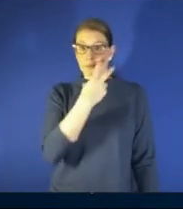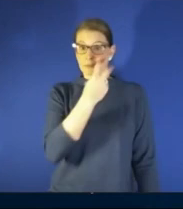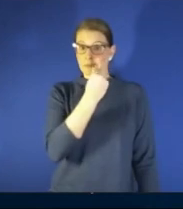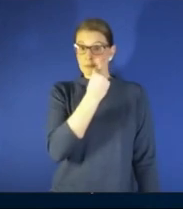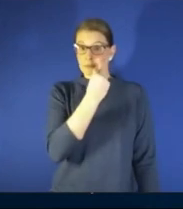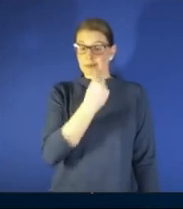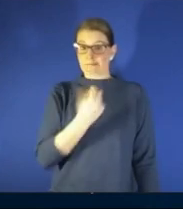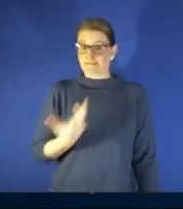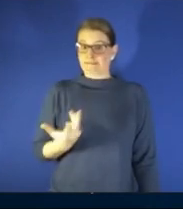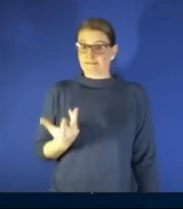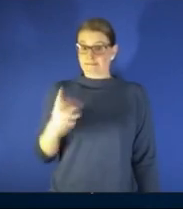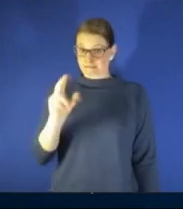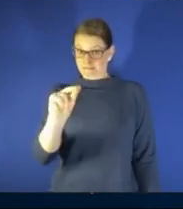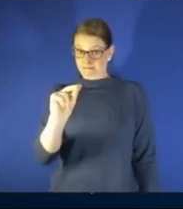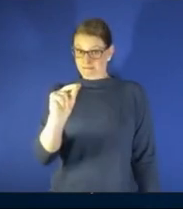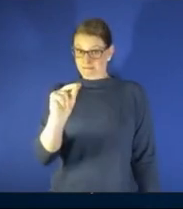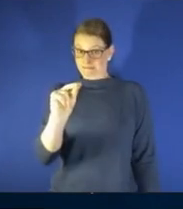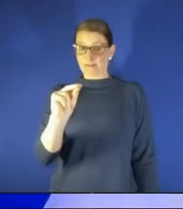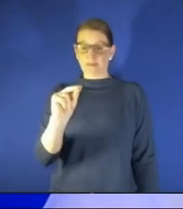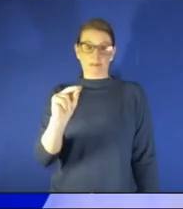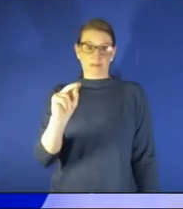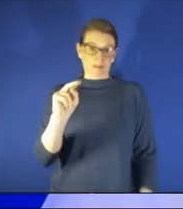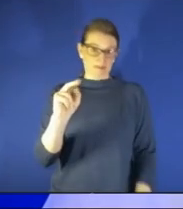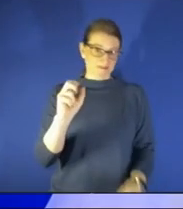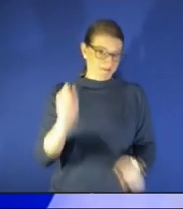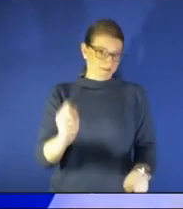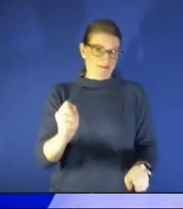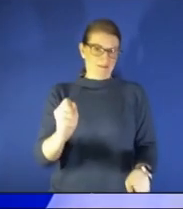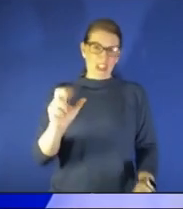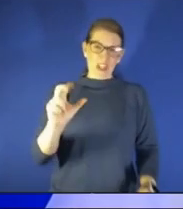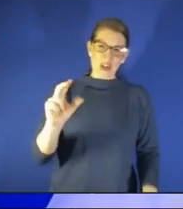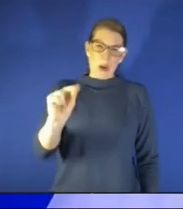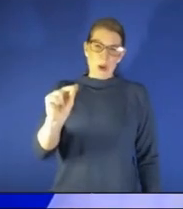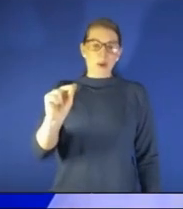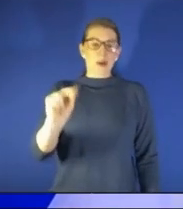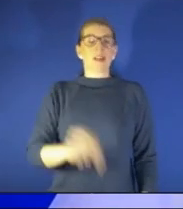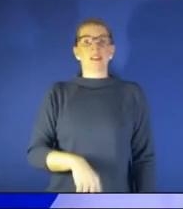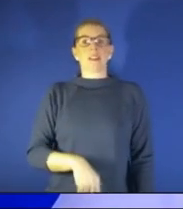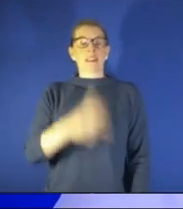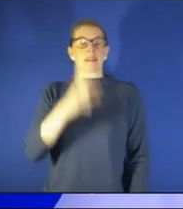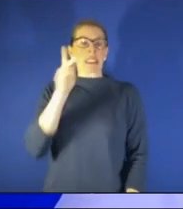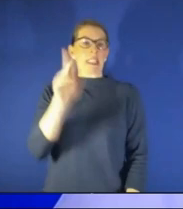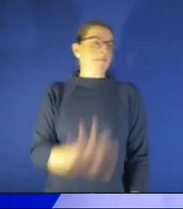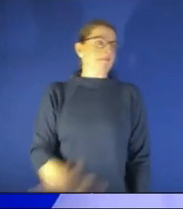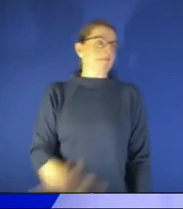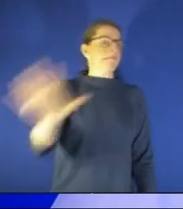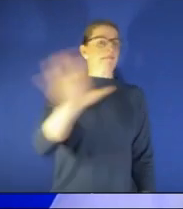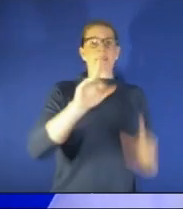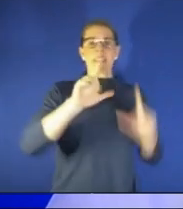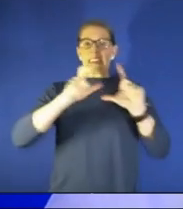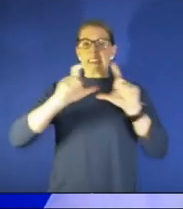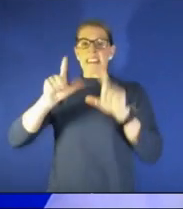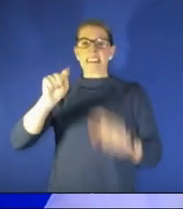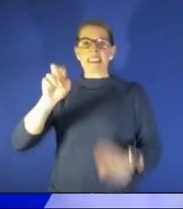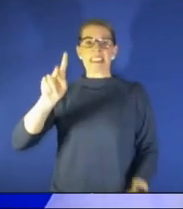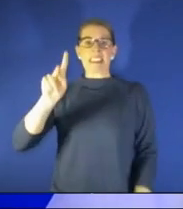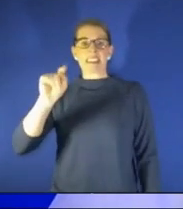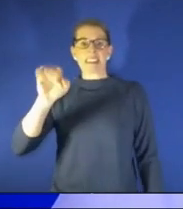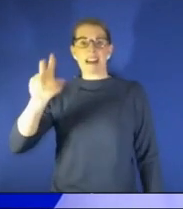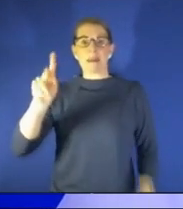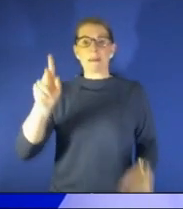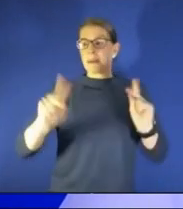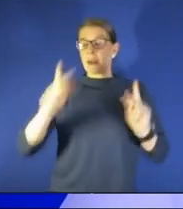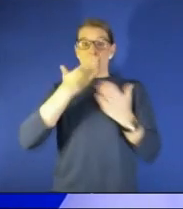hard no you know i think we've seen this all over now um just a lot of people thinking they have good ideas about certain